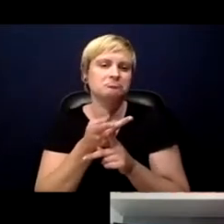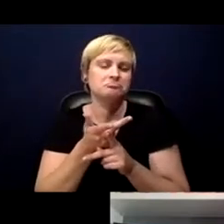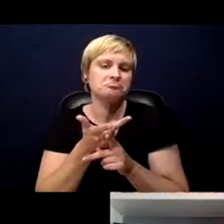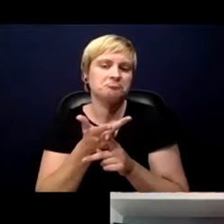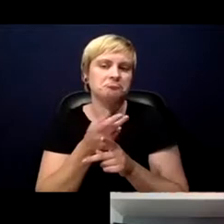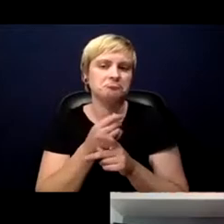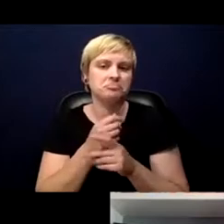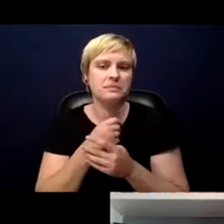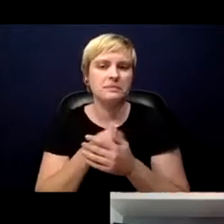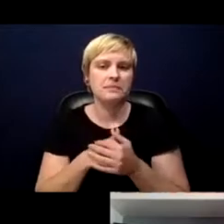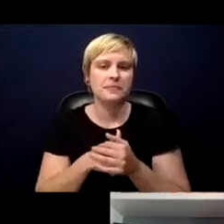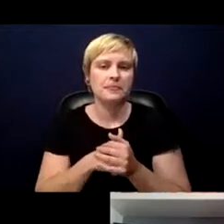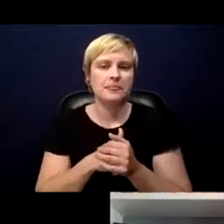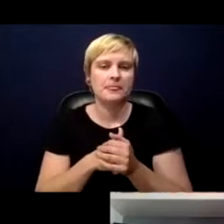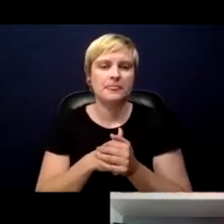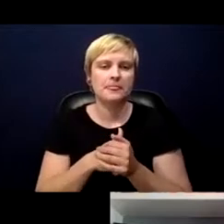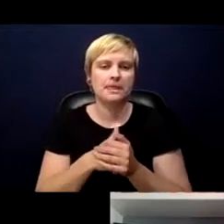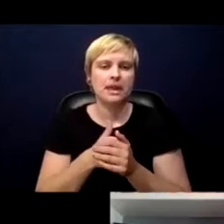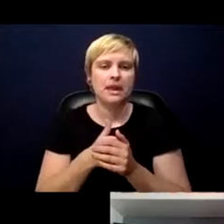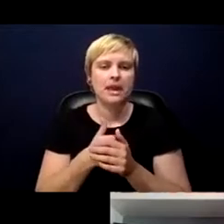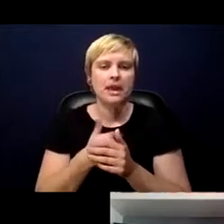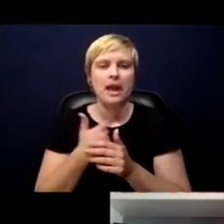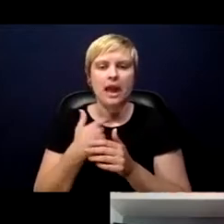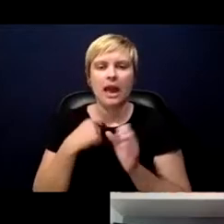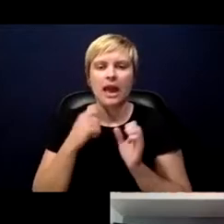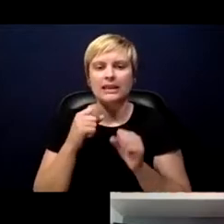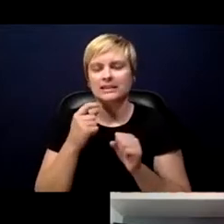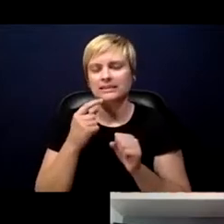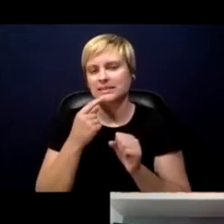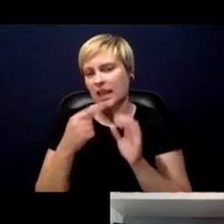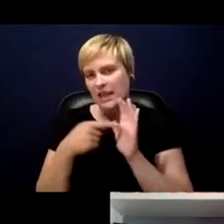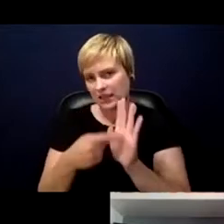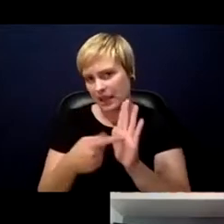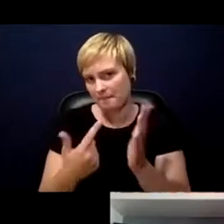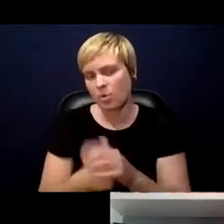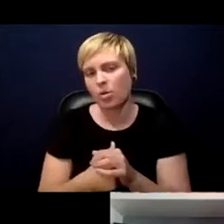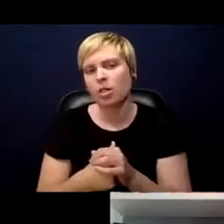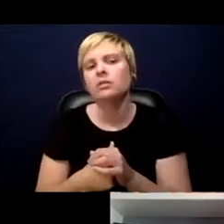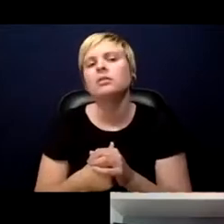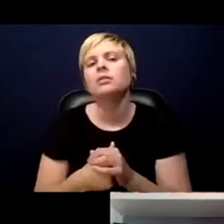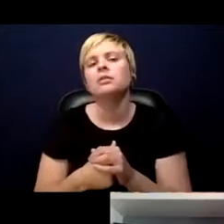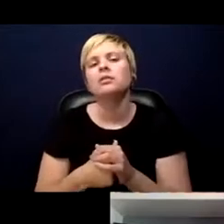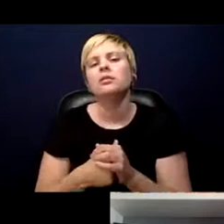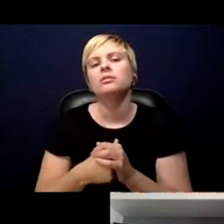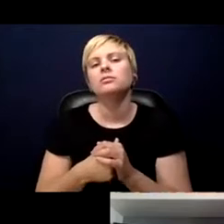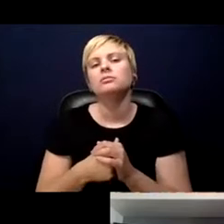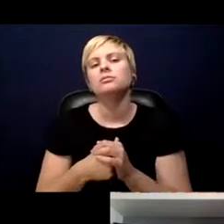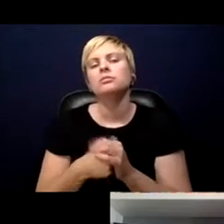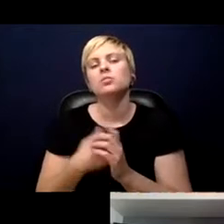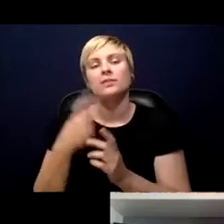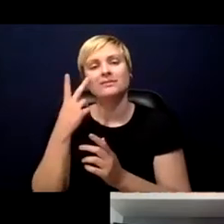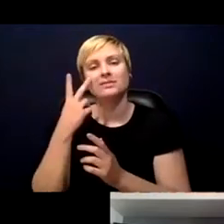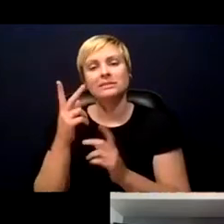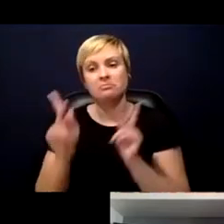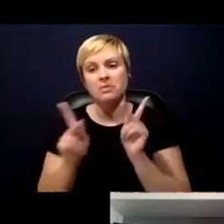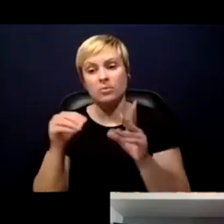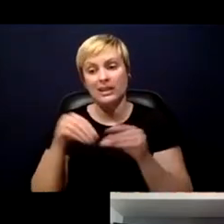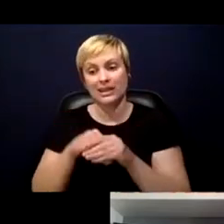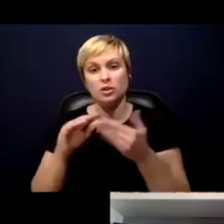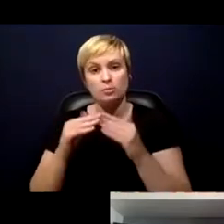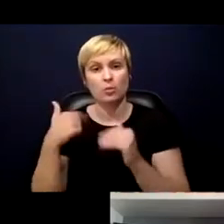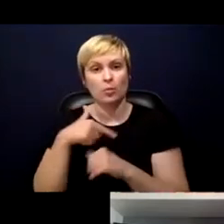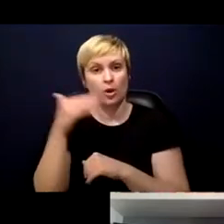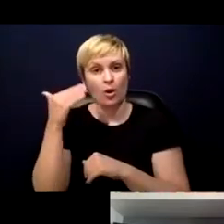I can say, I can say examples that we have known people in the community that both